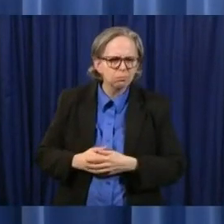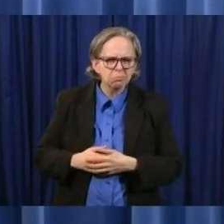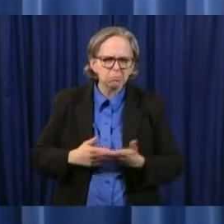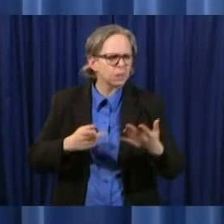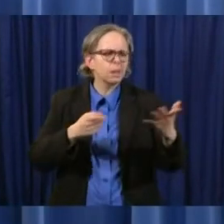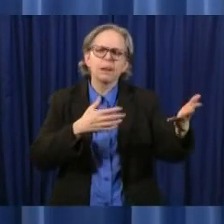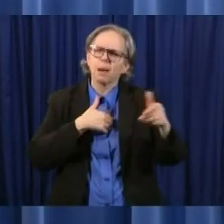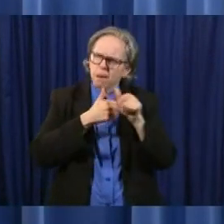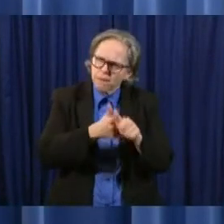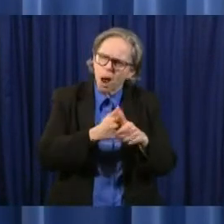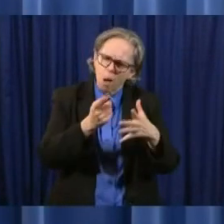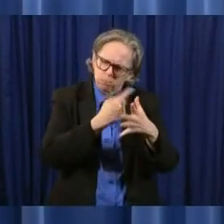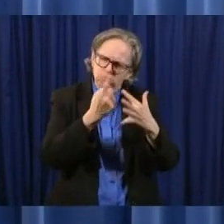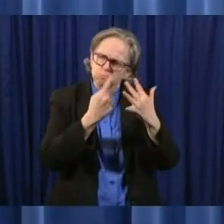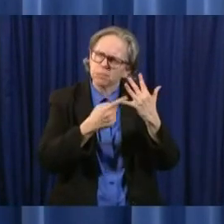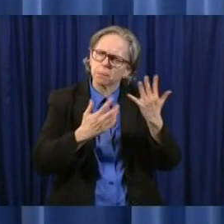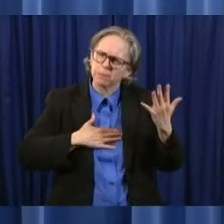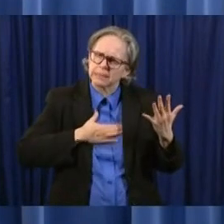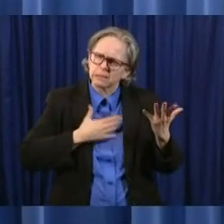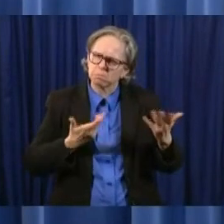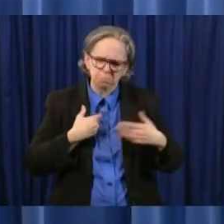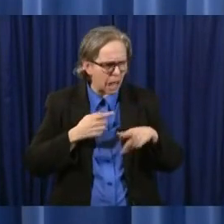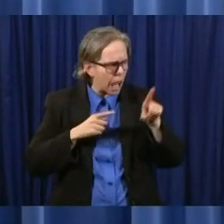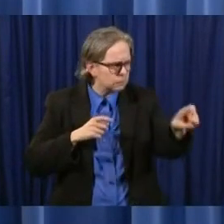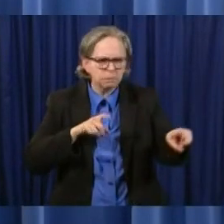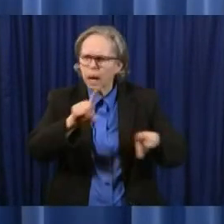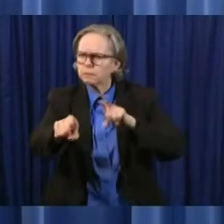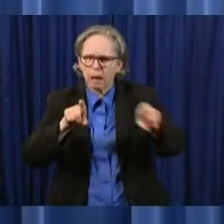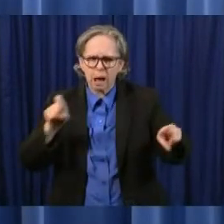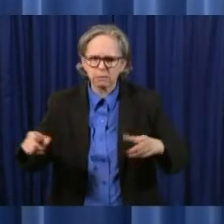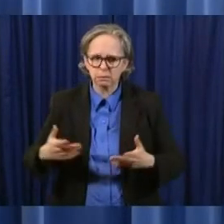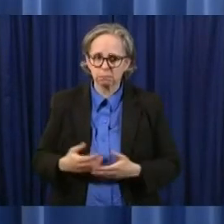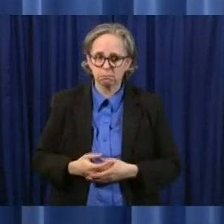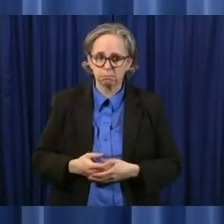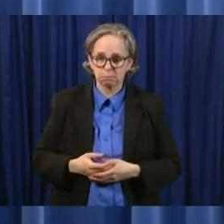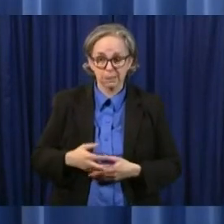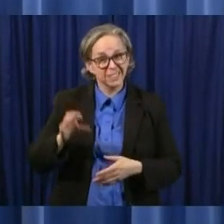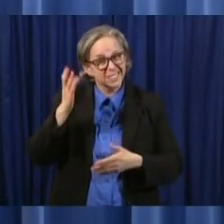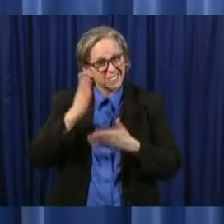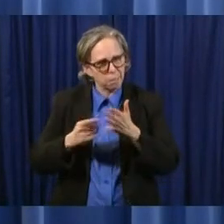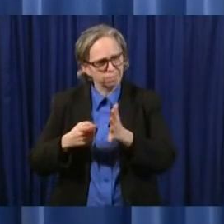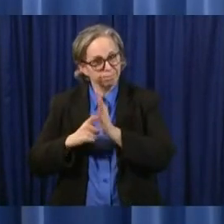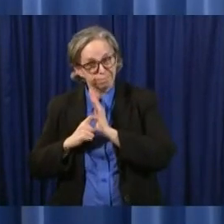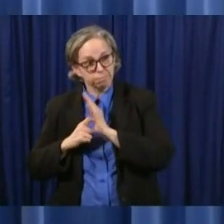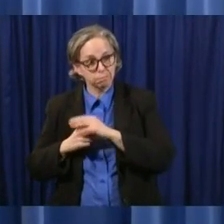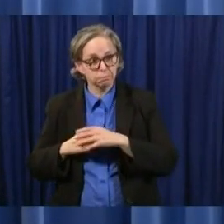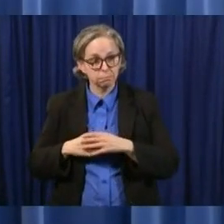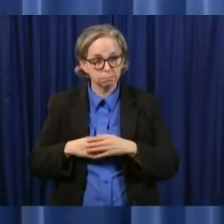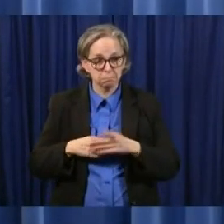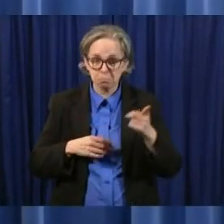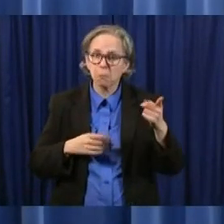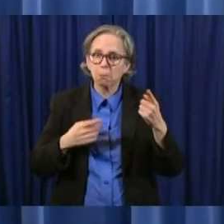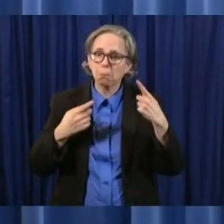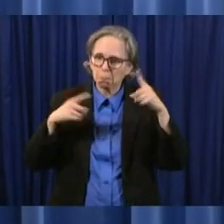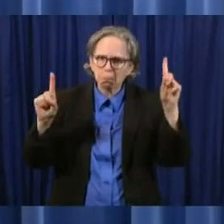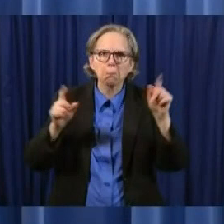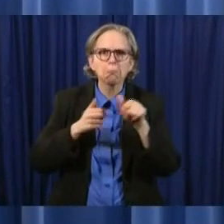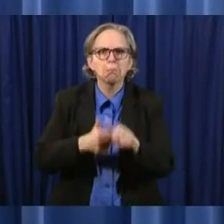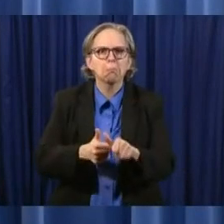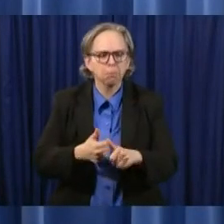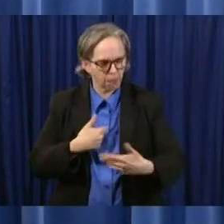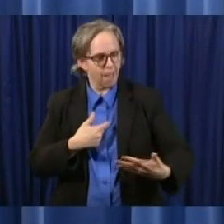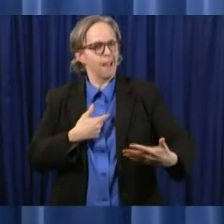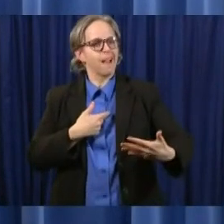uh and we mandate a bunch of things and they've done them by and large they've done them uh